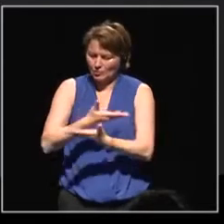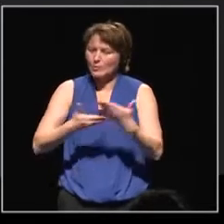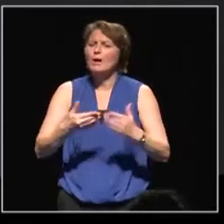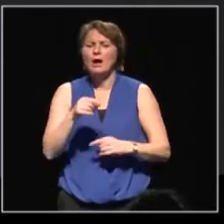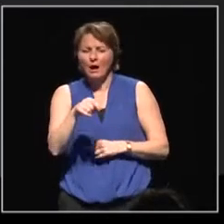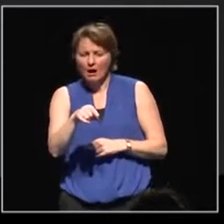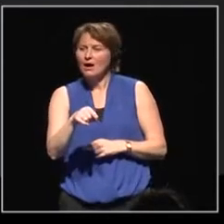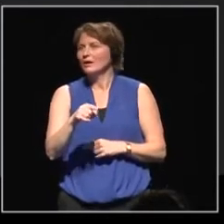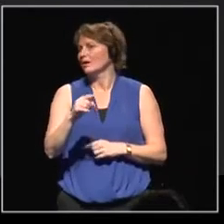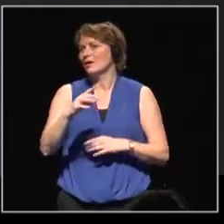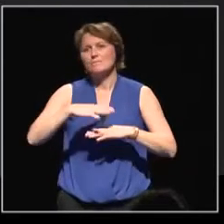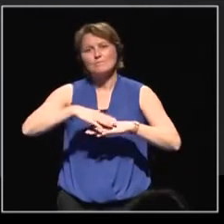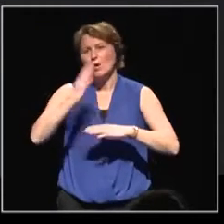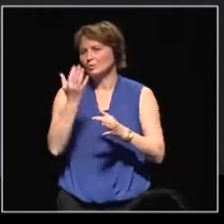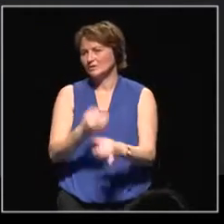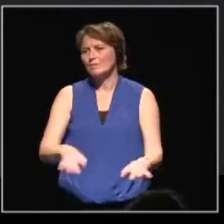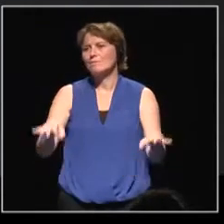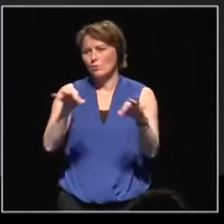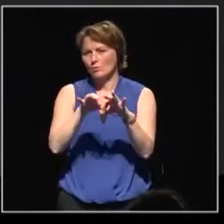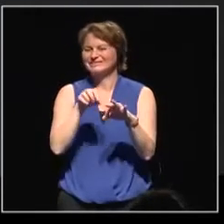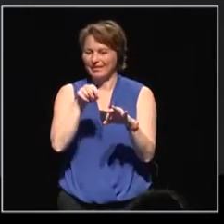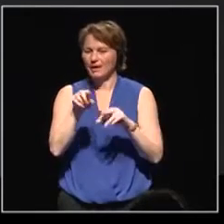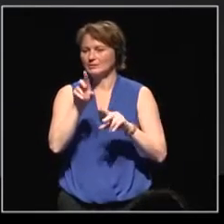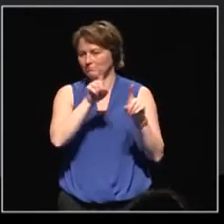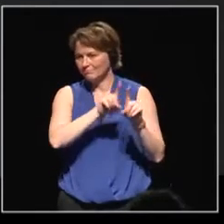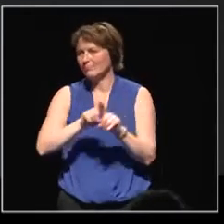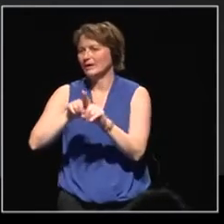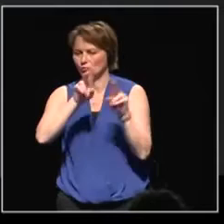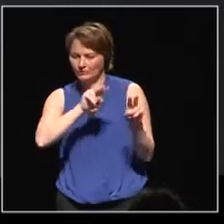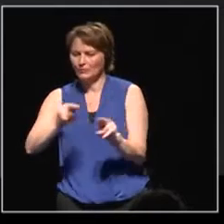to us as being one of the most important elements of this peer review process.